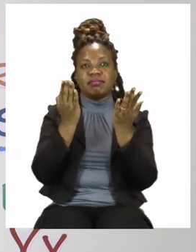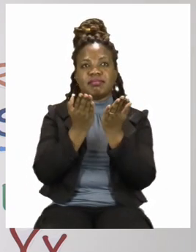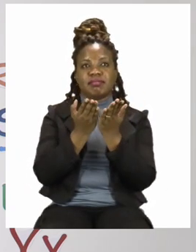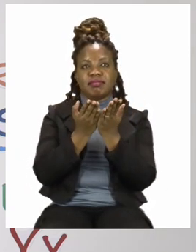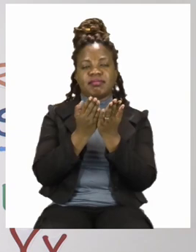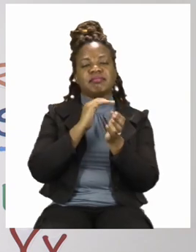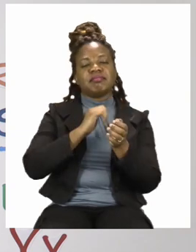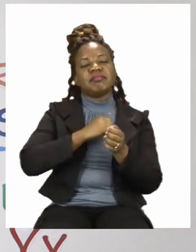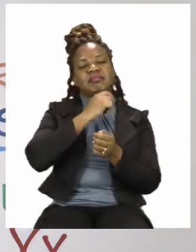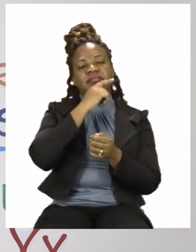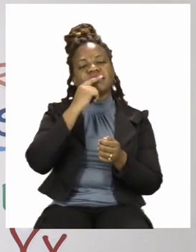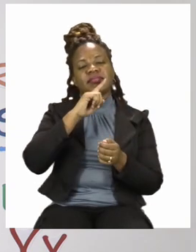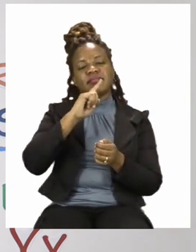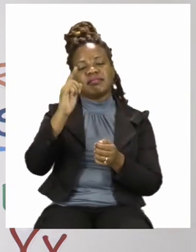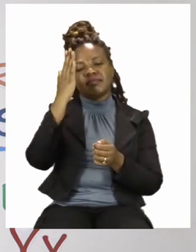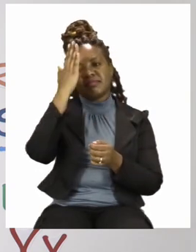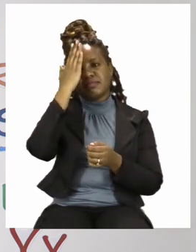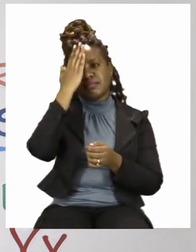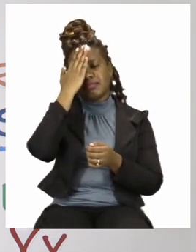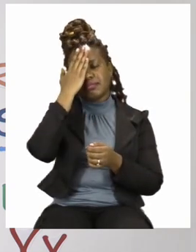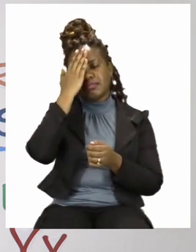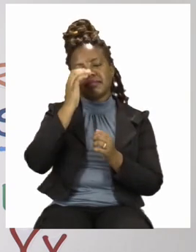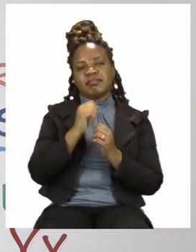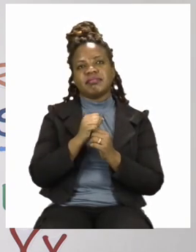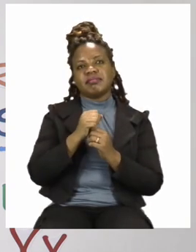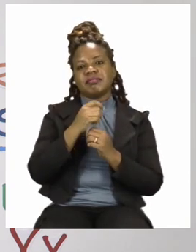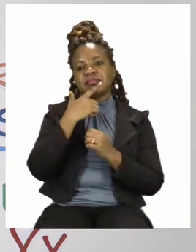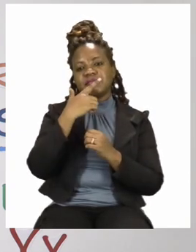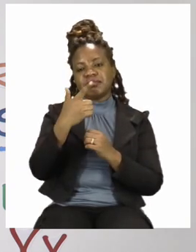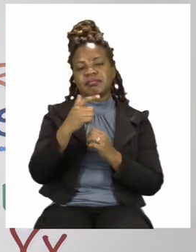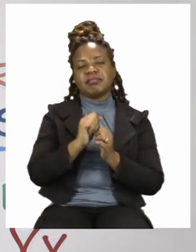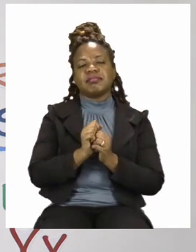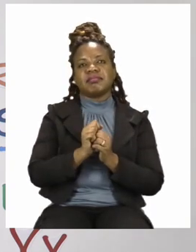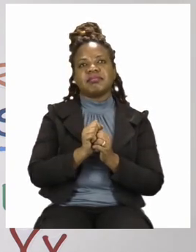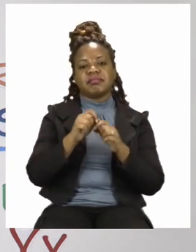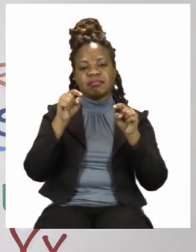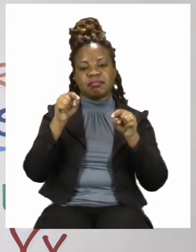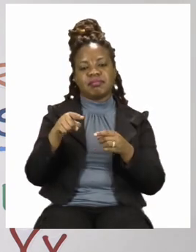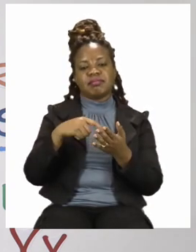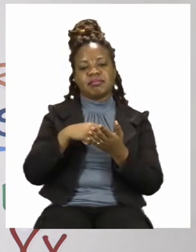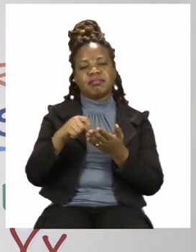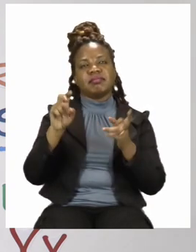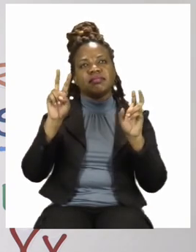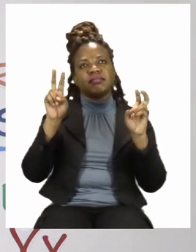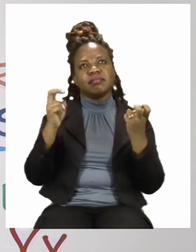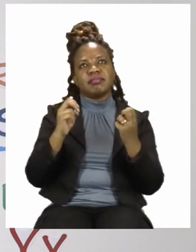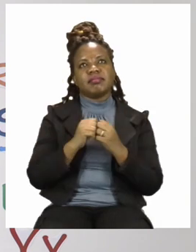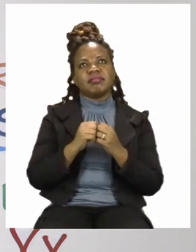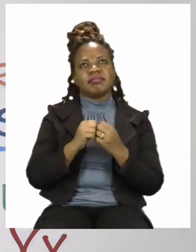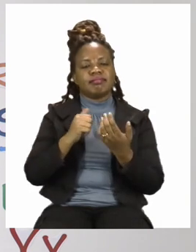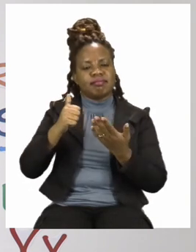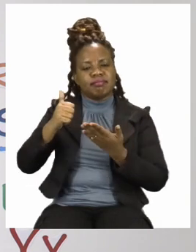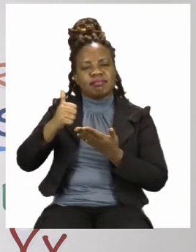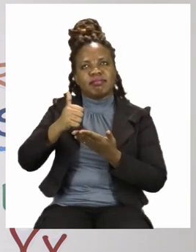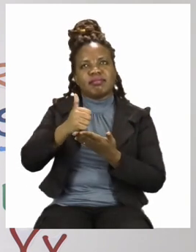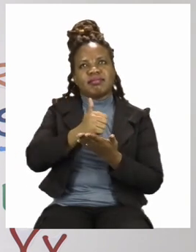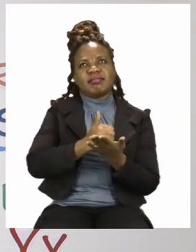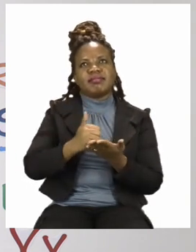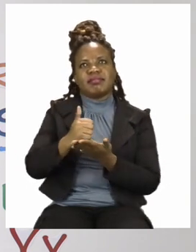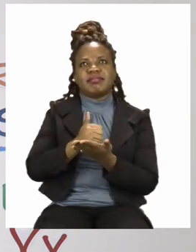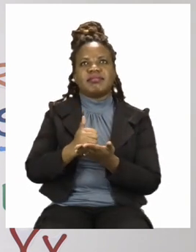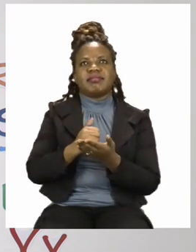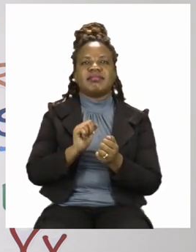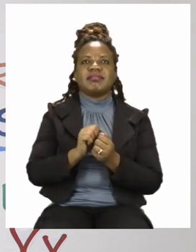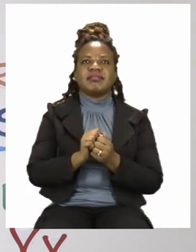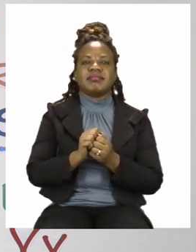thank you so much for joining me today. Our theme this week is cleanliness. And